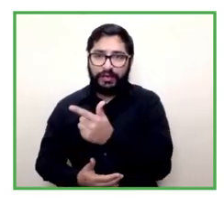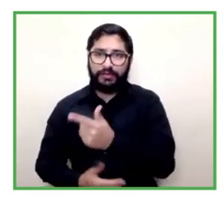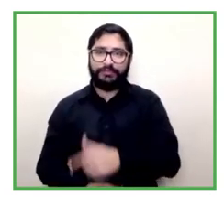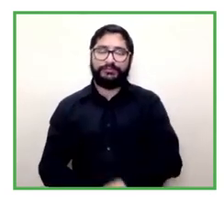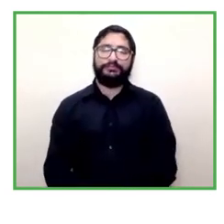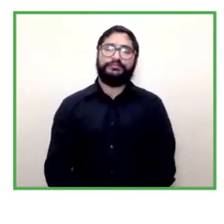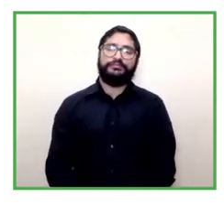Thank Thank